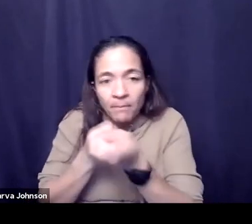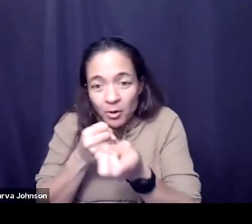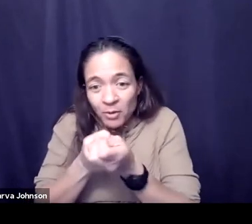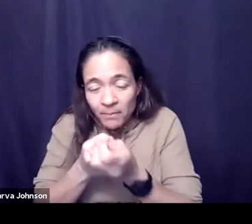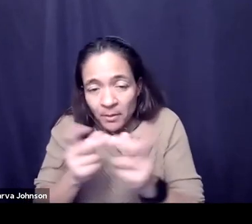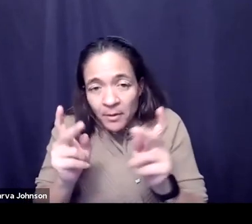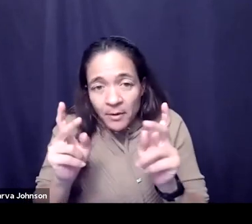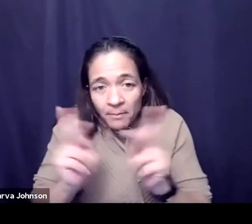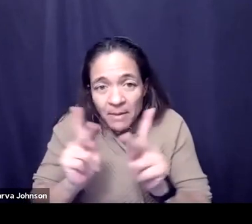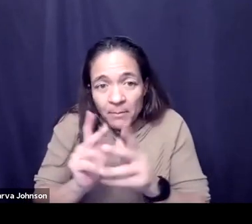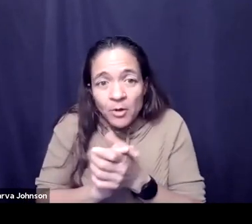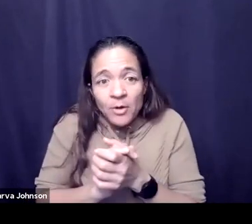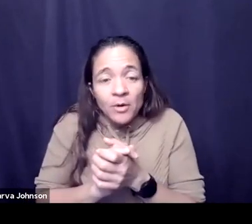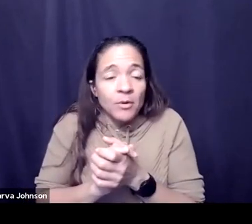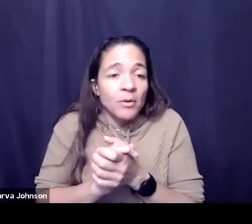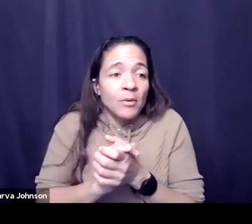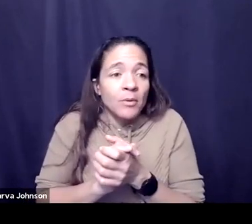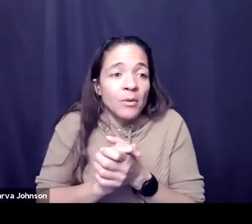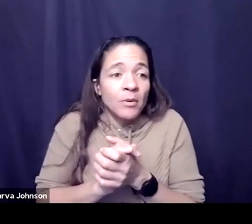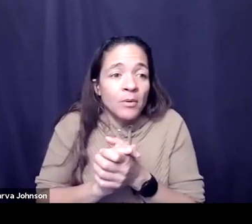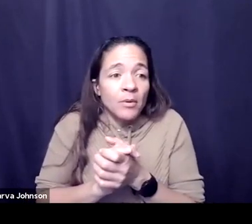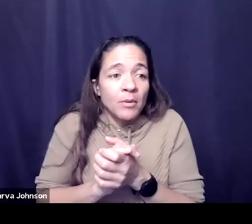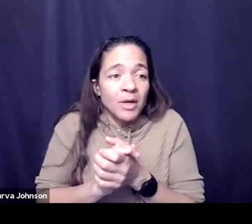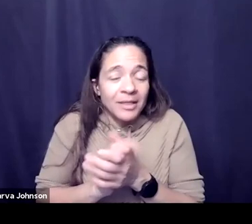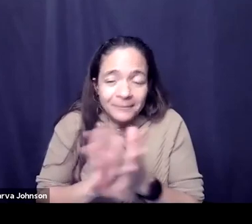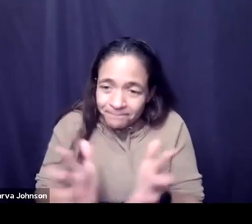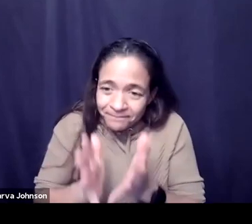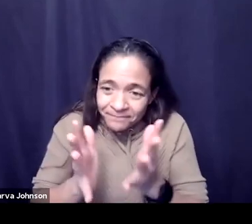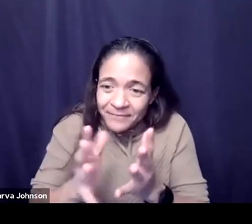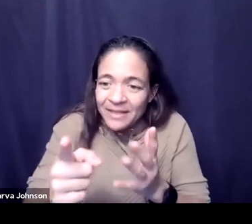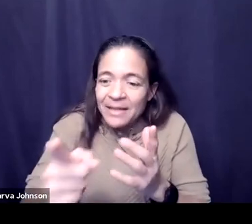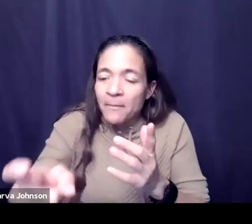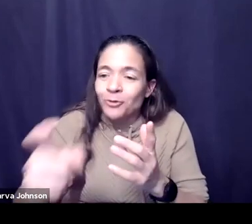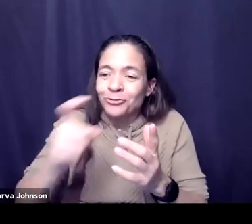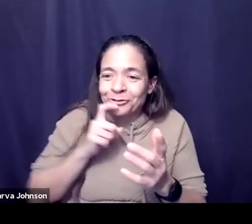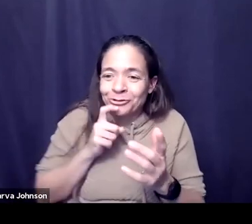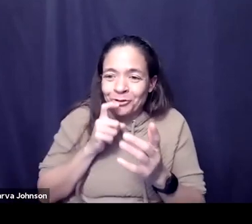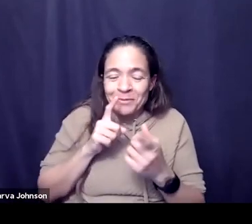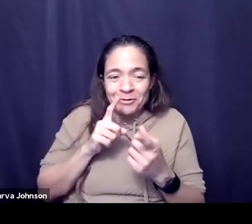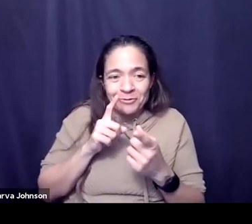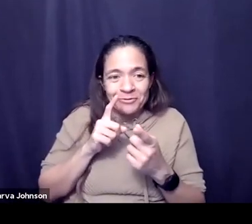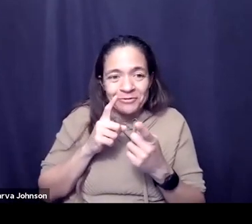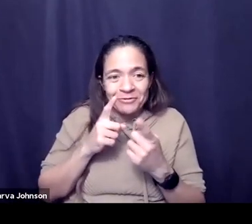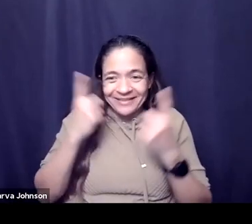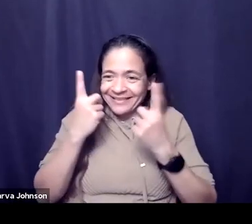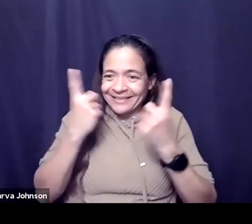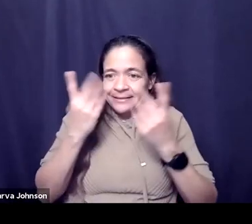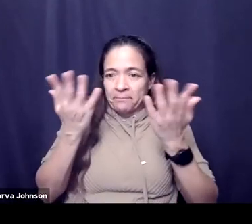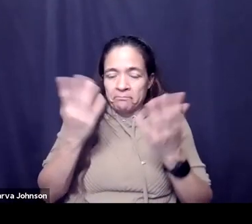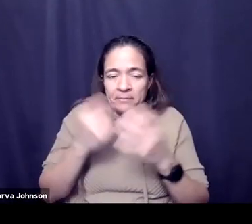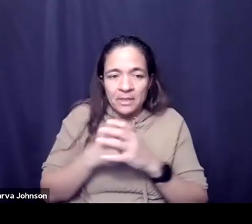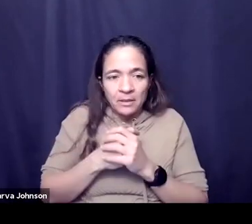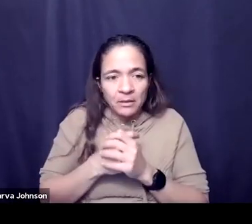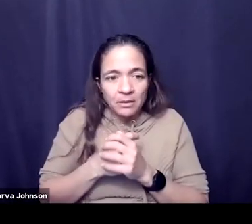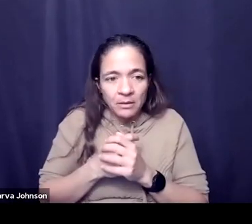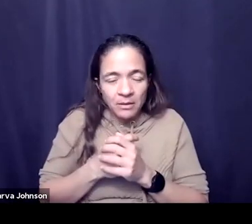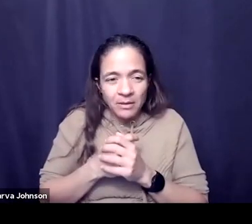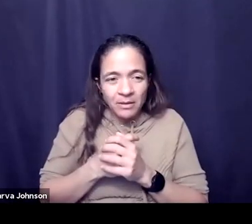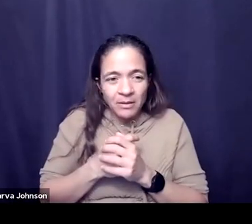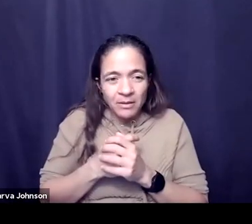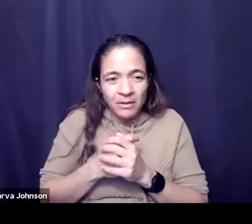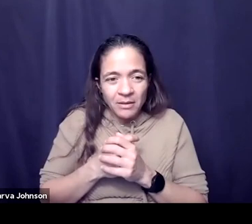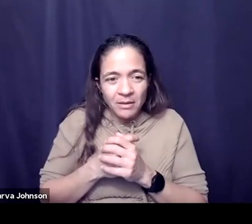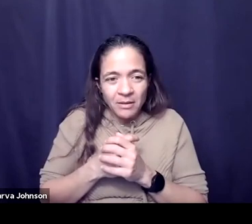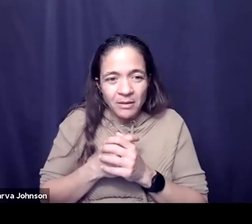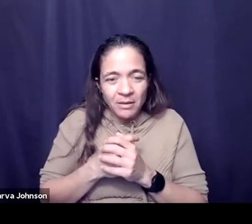people to you know contribute to something and the lessons whether or not you